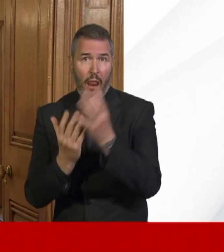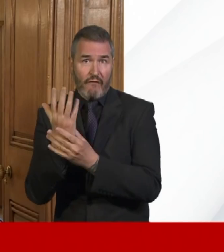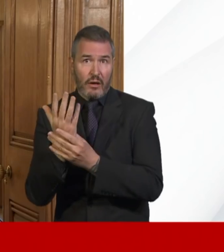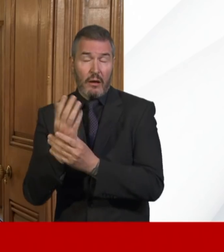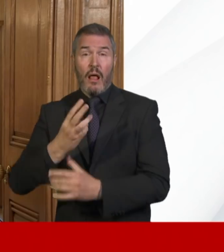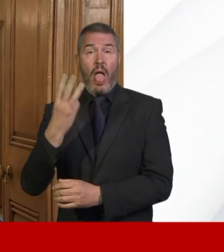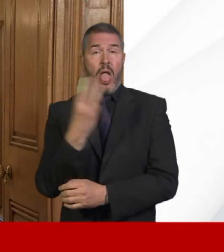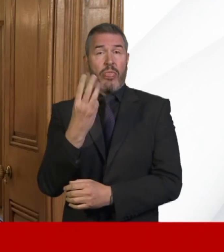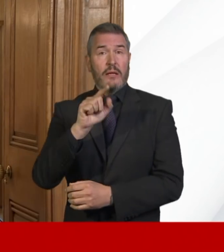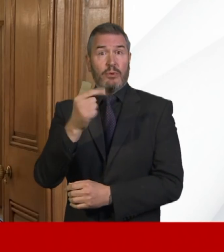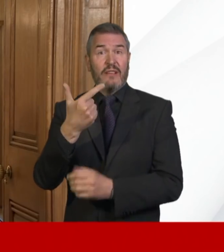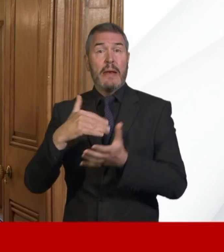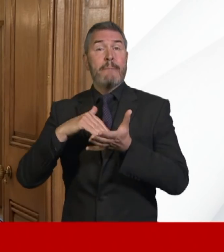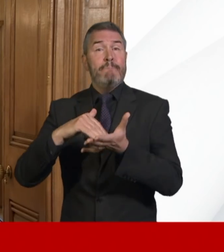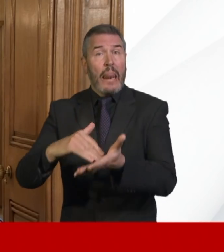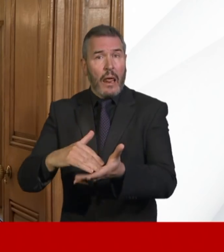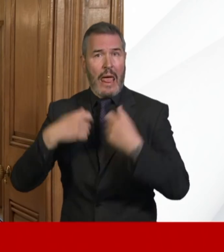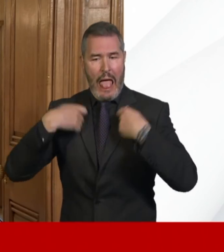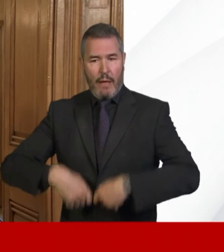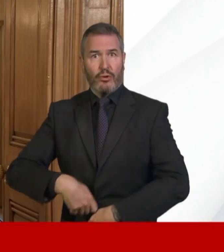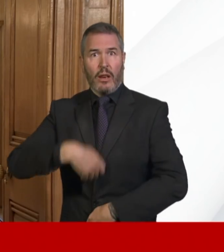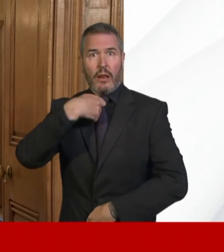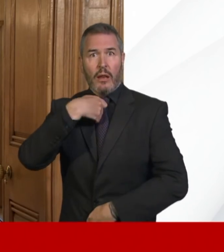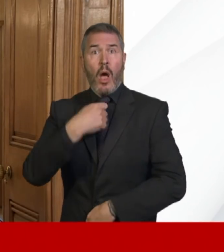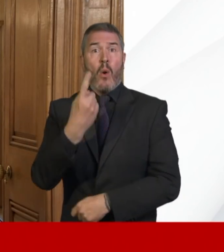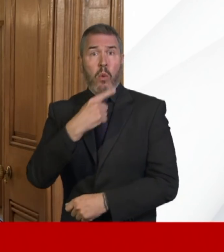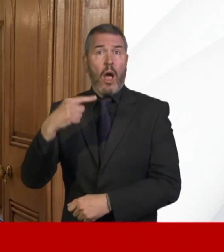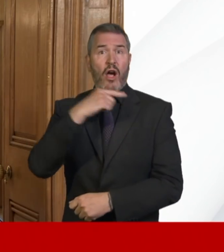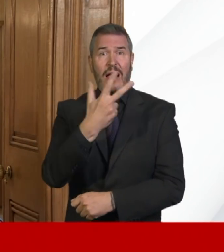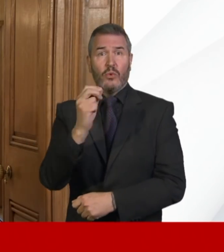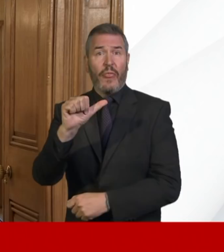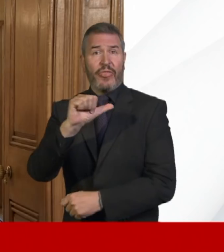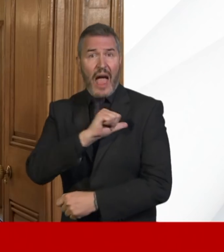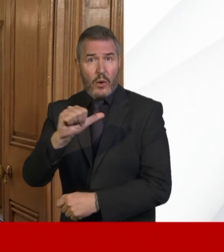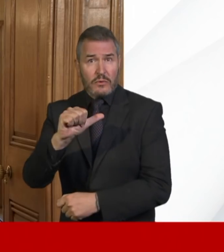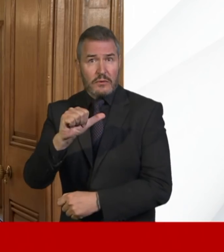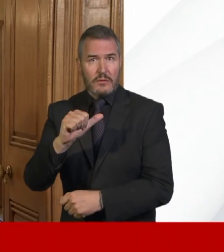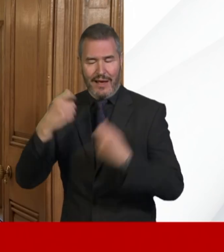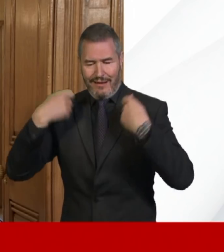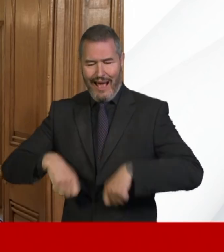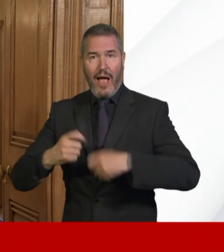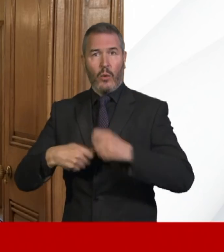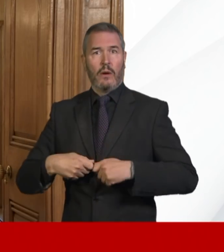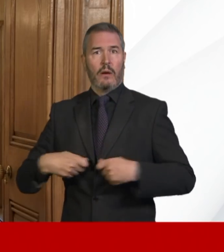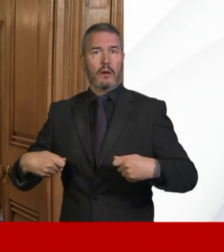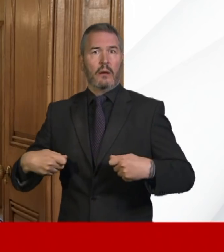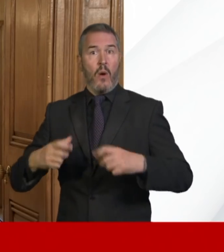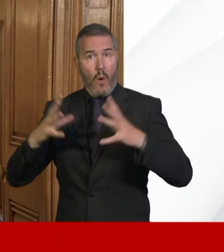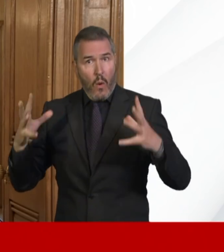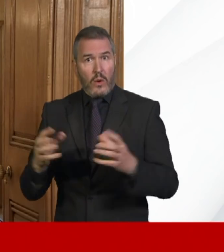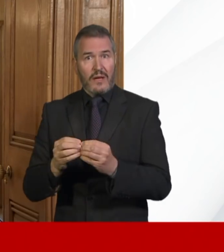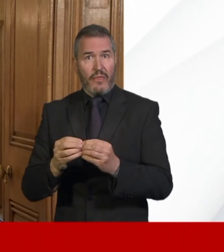13.7 million aprons, 182,000 gowns, almost